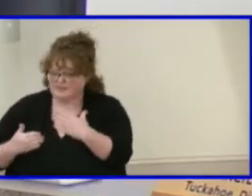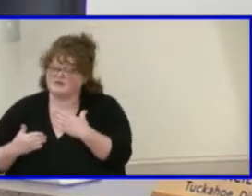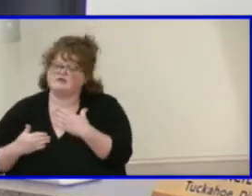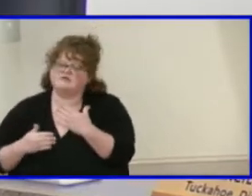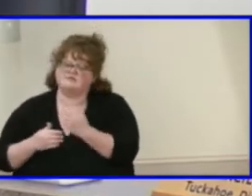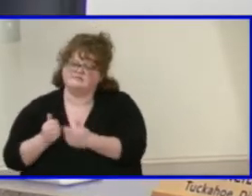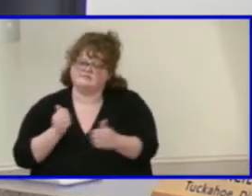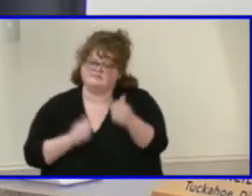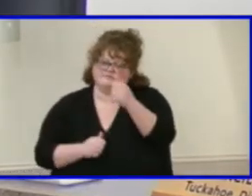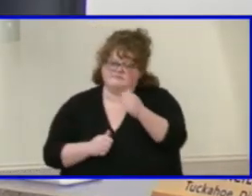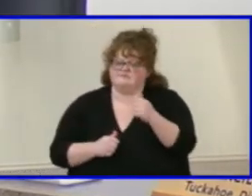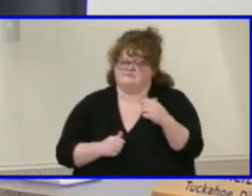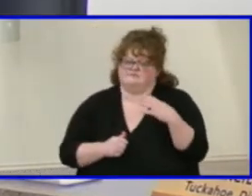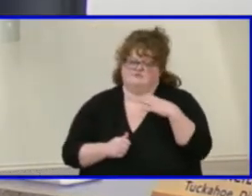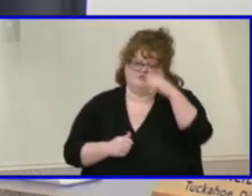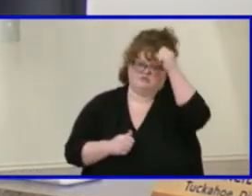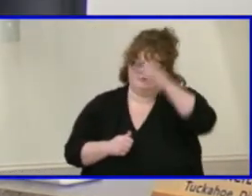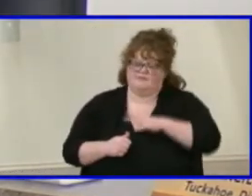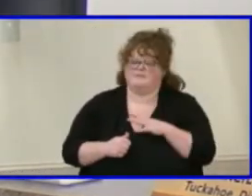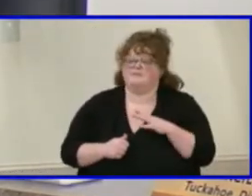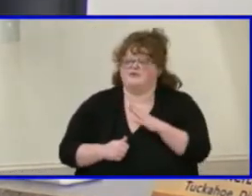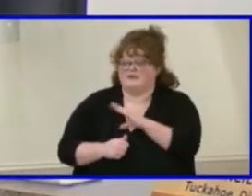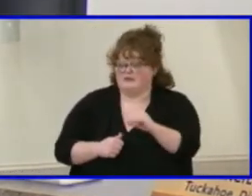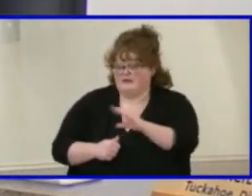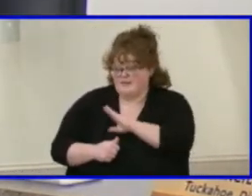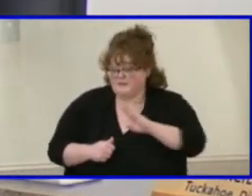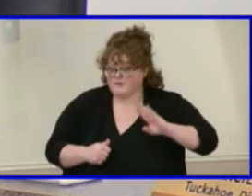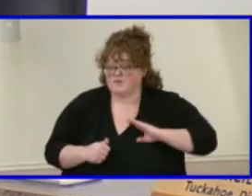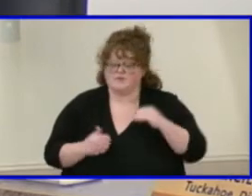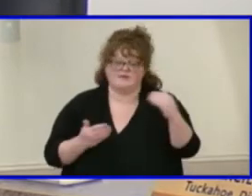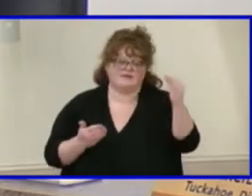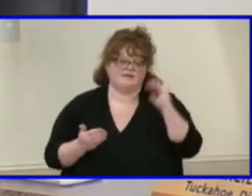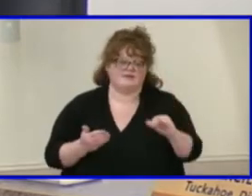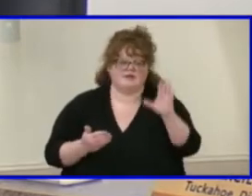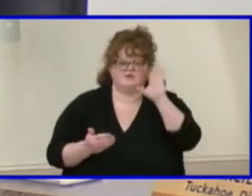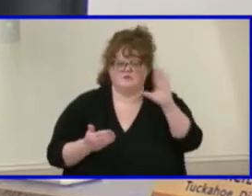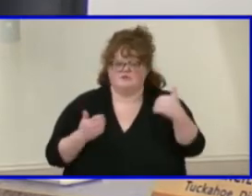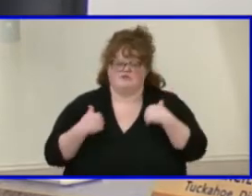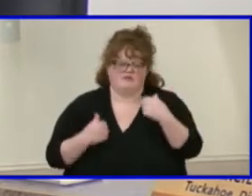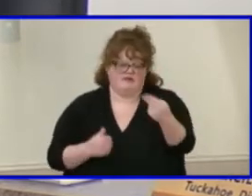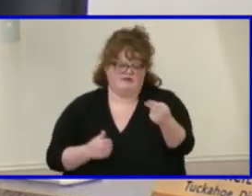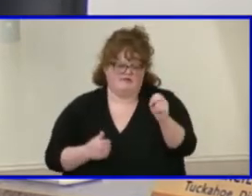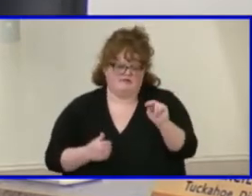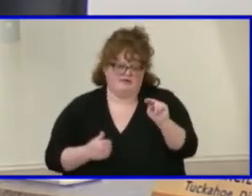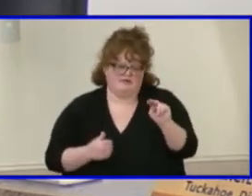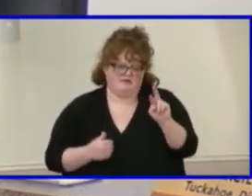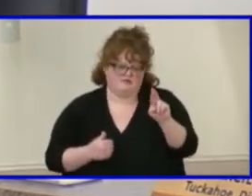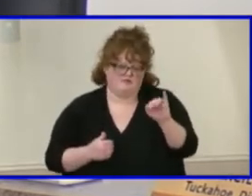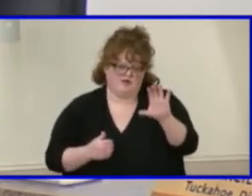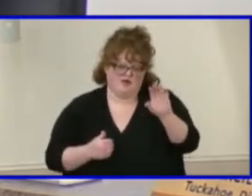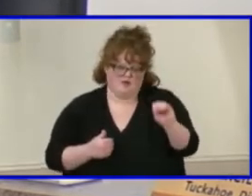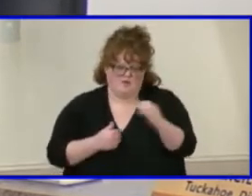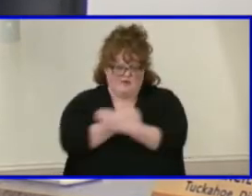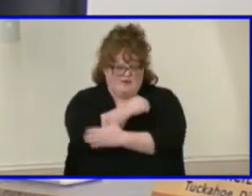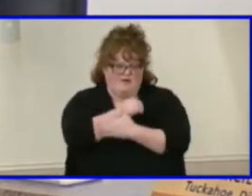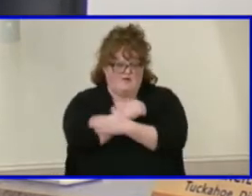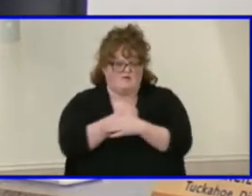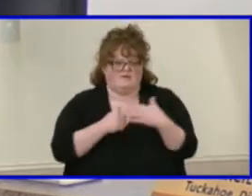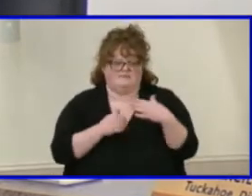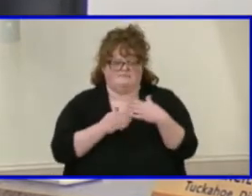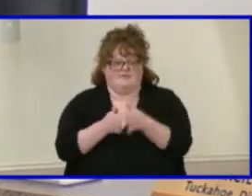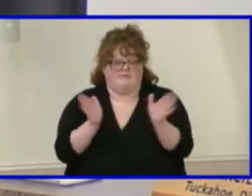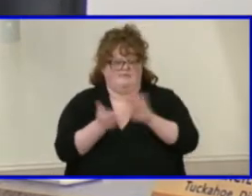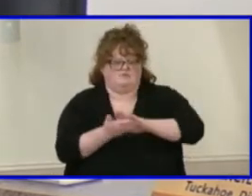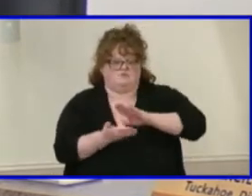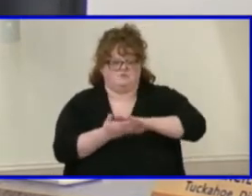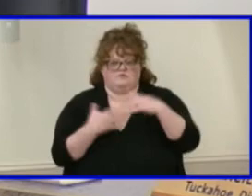of the board. For the next item we will have our Henrico County Public Schools Health Committee presentation and update